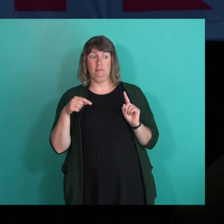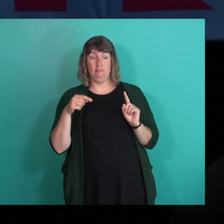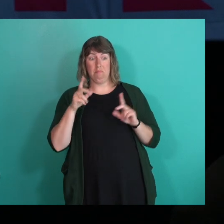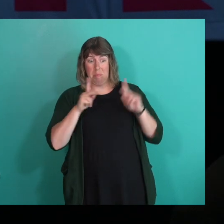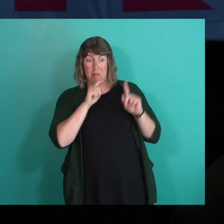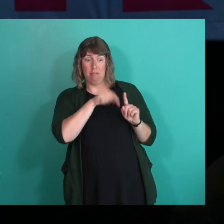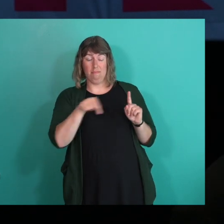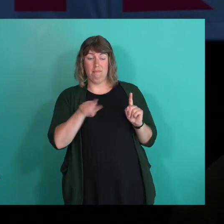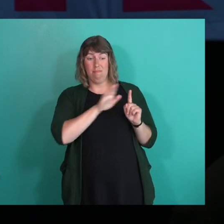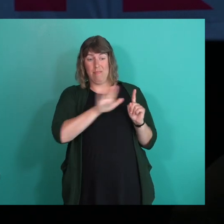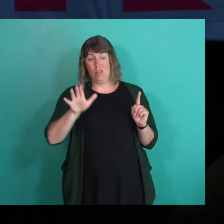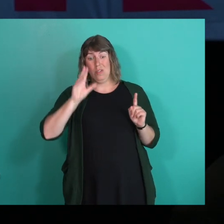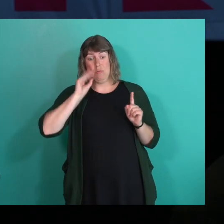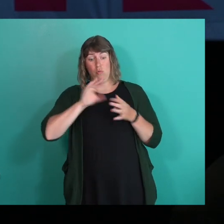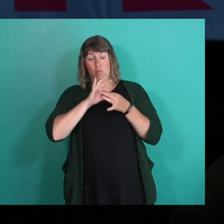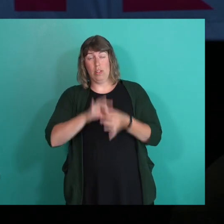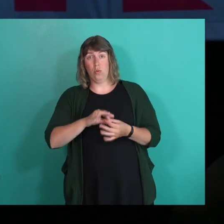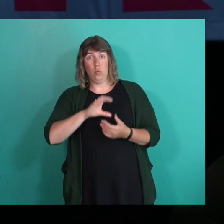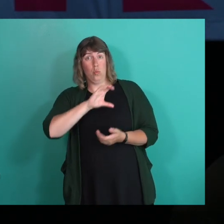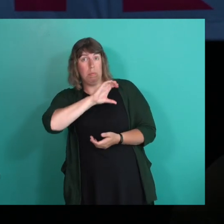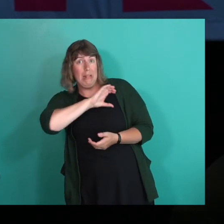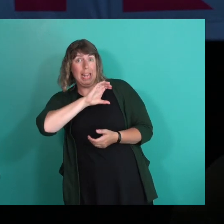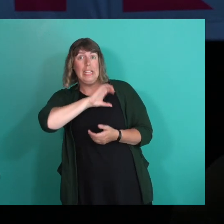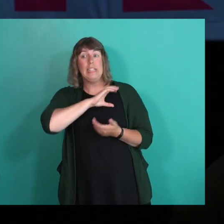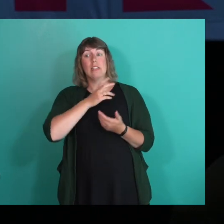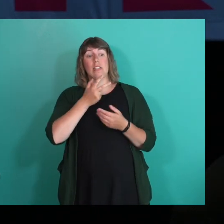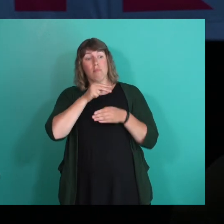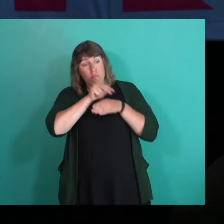of police and policing.